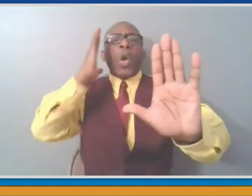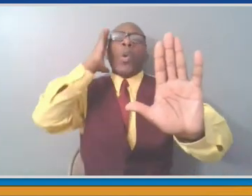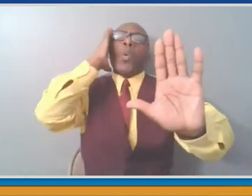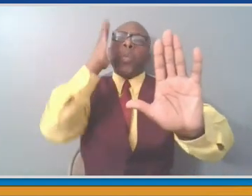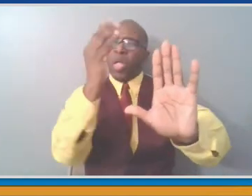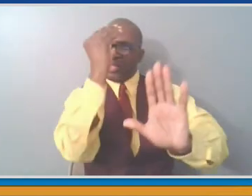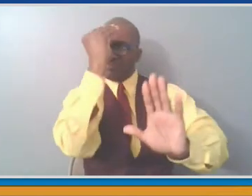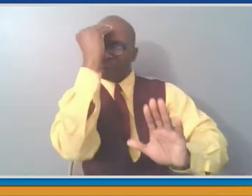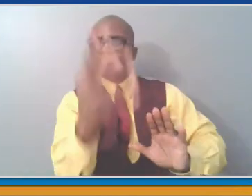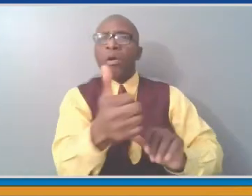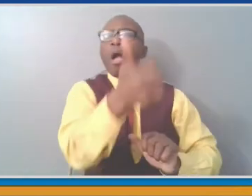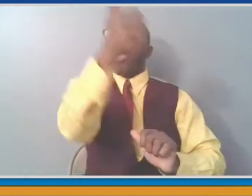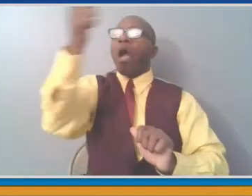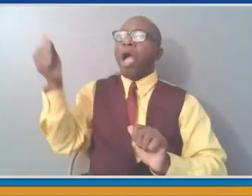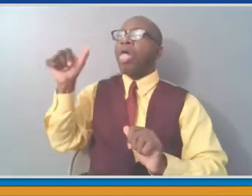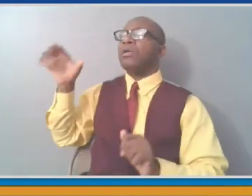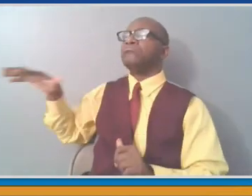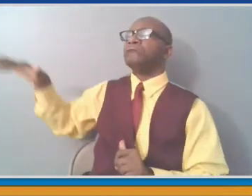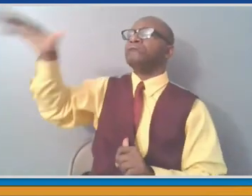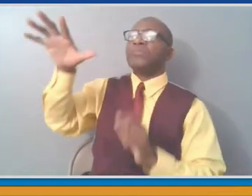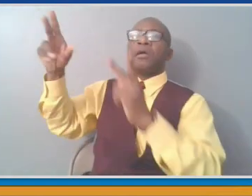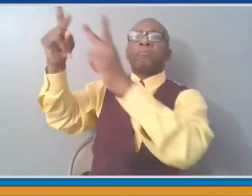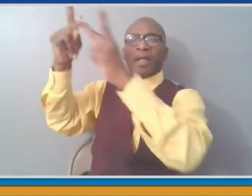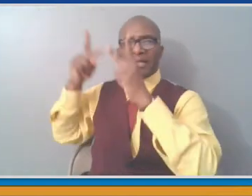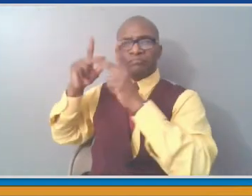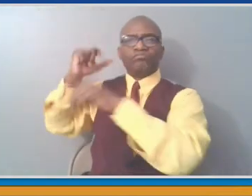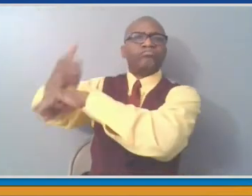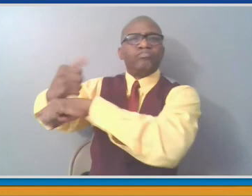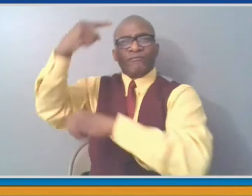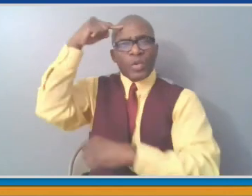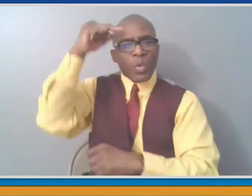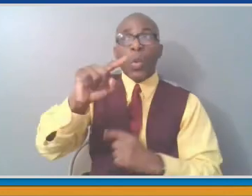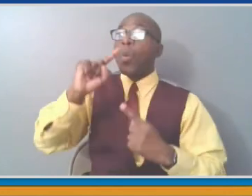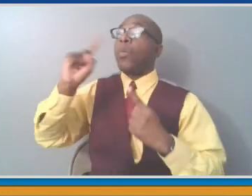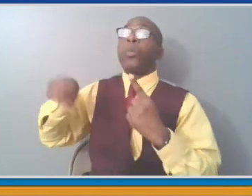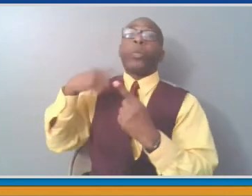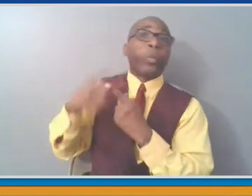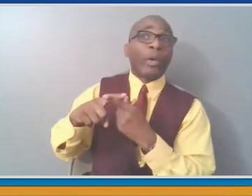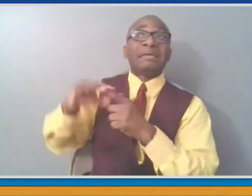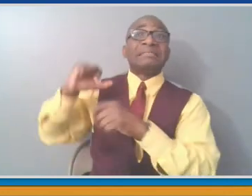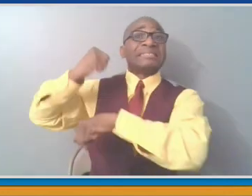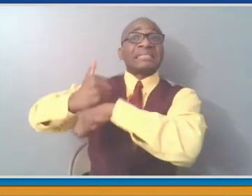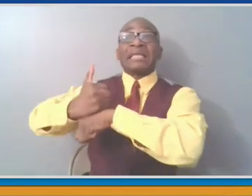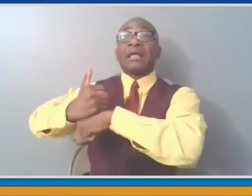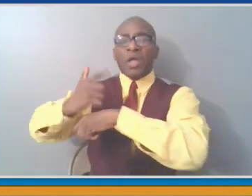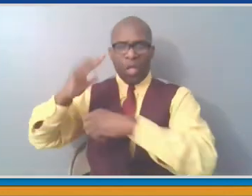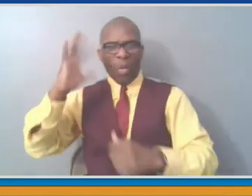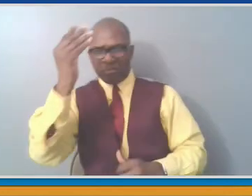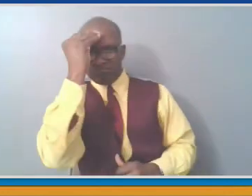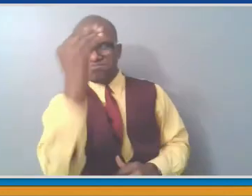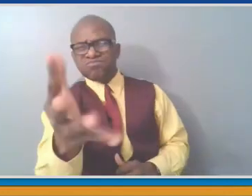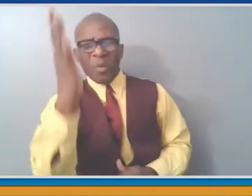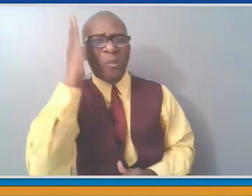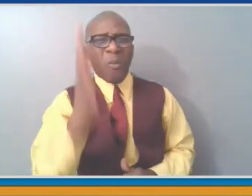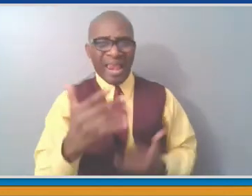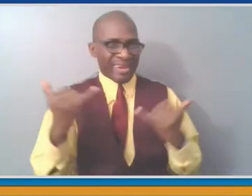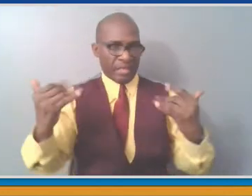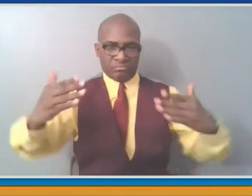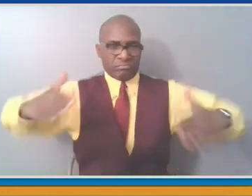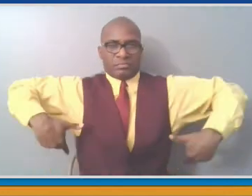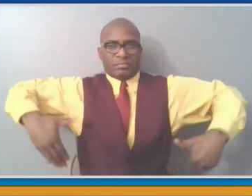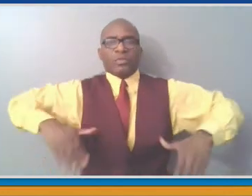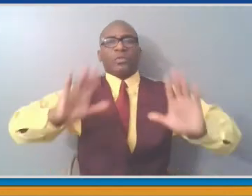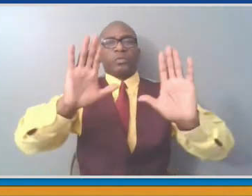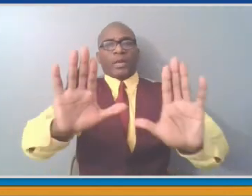done and toward. Hopefully that puts to rest some people's concerns. And for those who want to see disc golf, this is not the ending of your